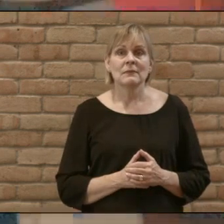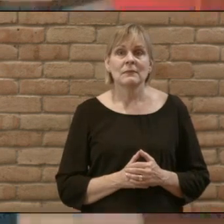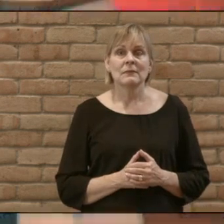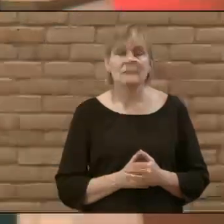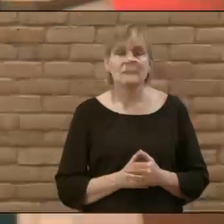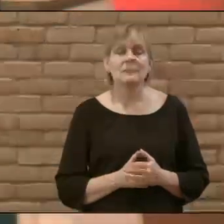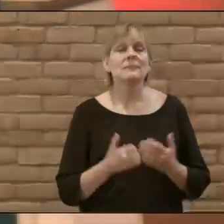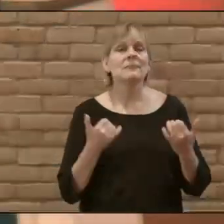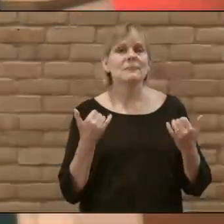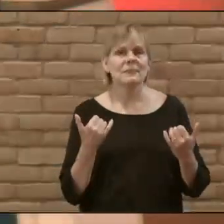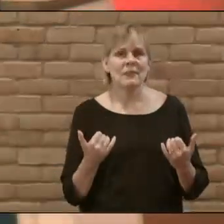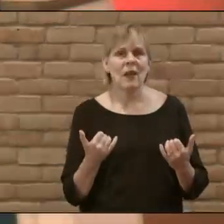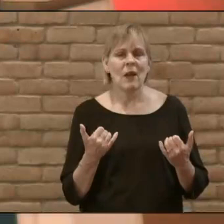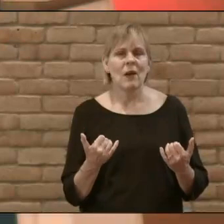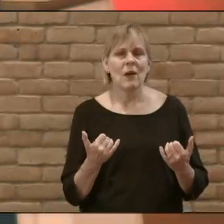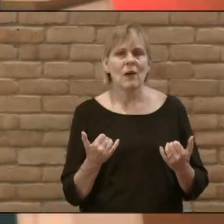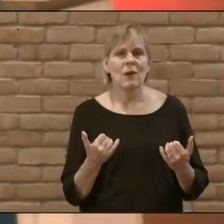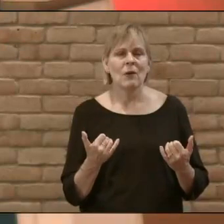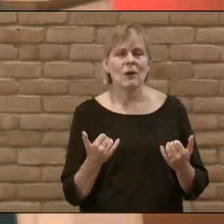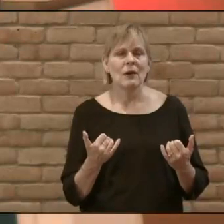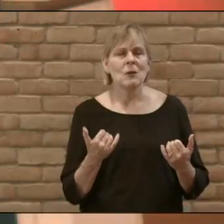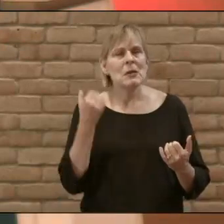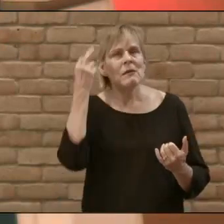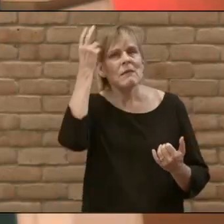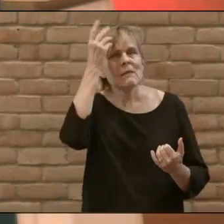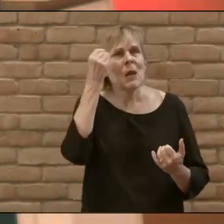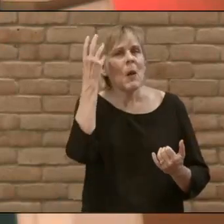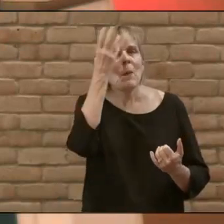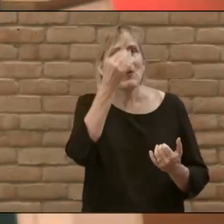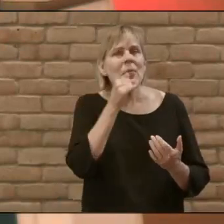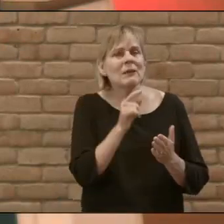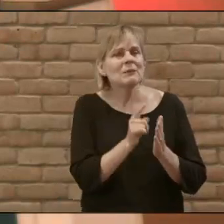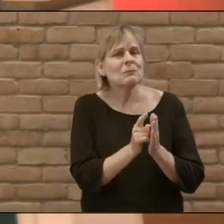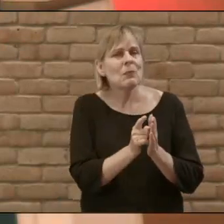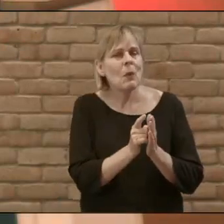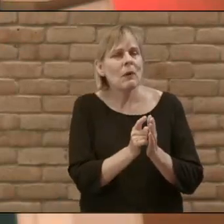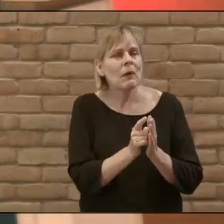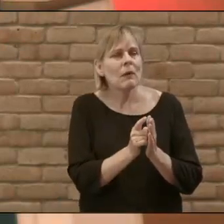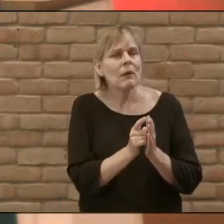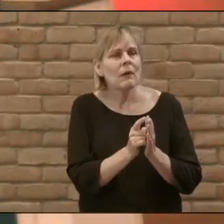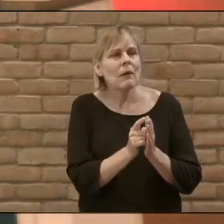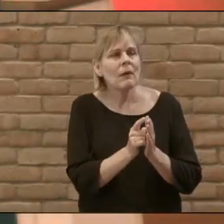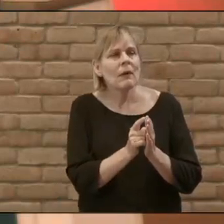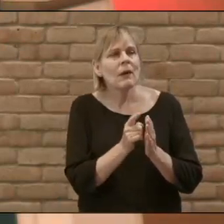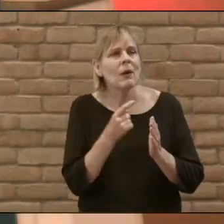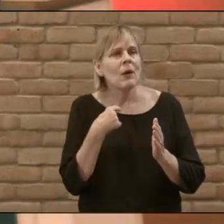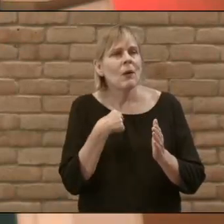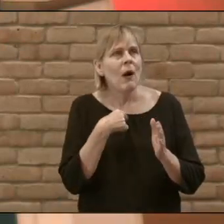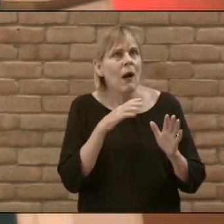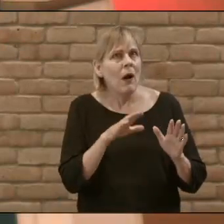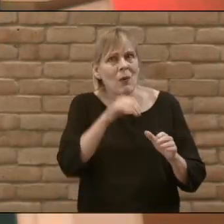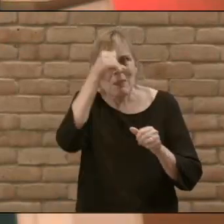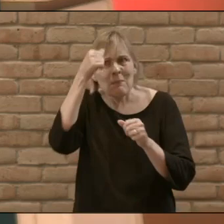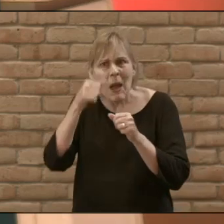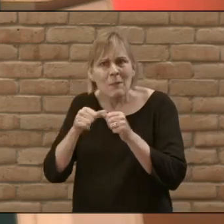now as we sit here and just savor the beauty of this moment we can't forget Jairus